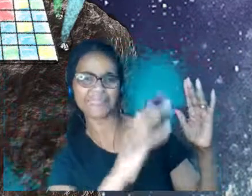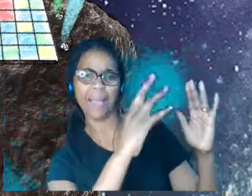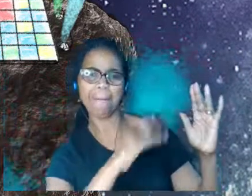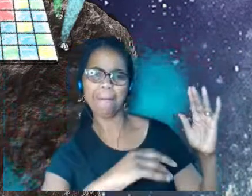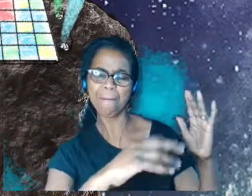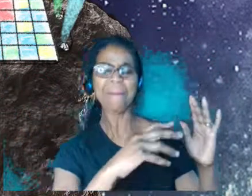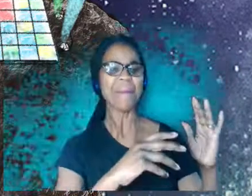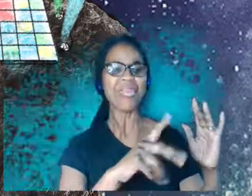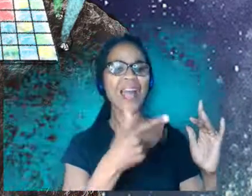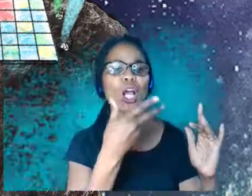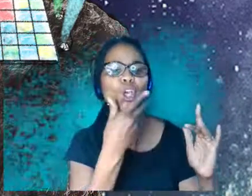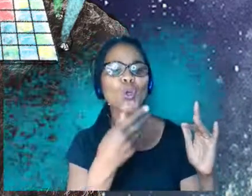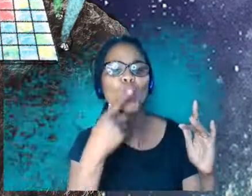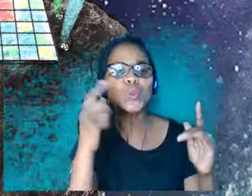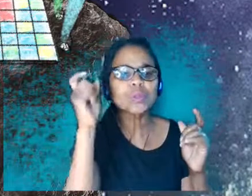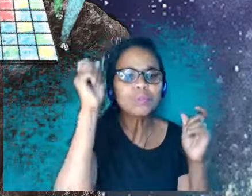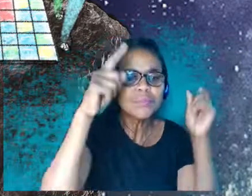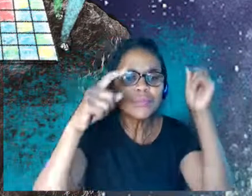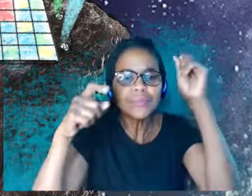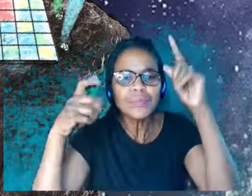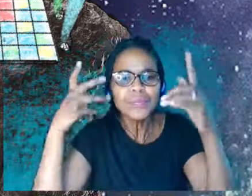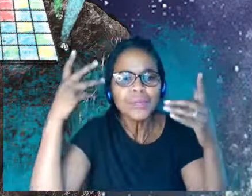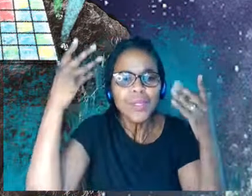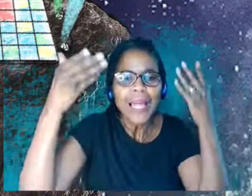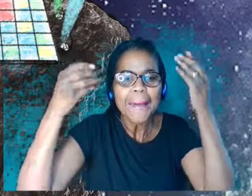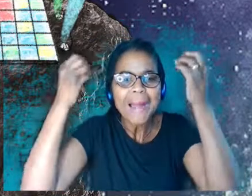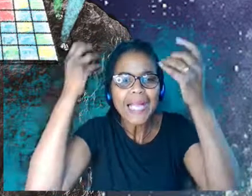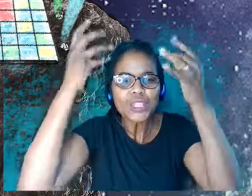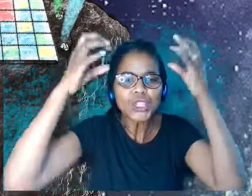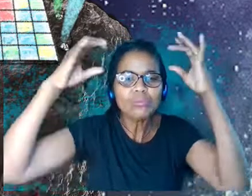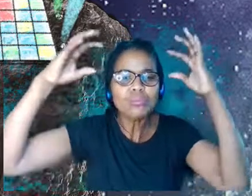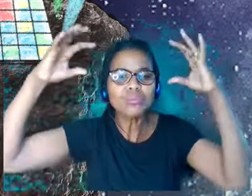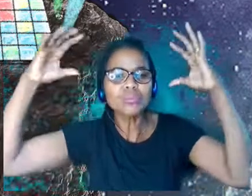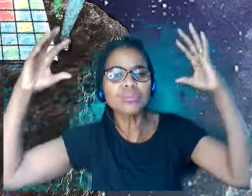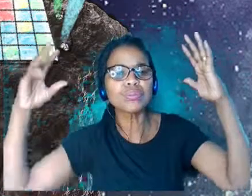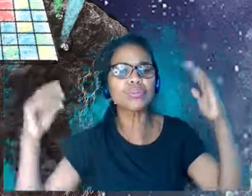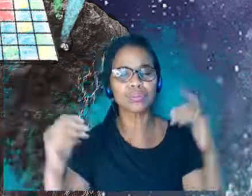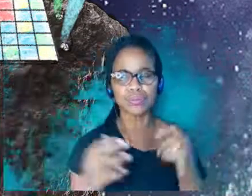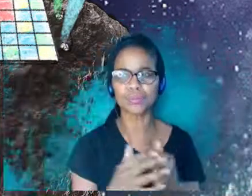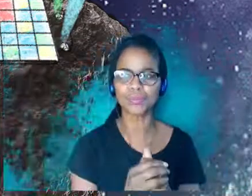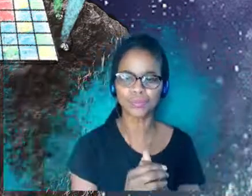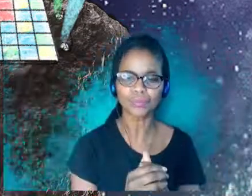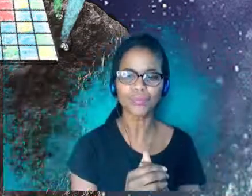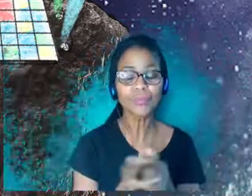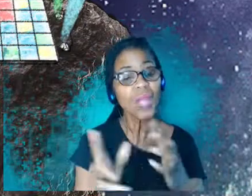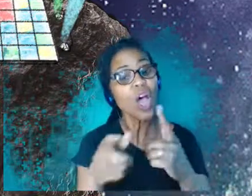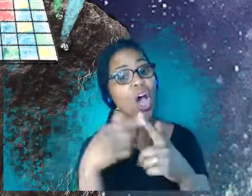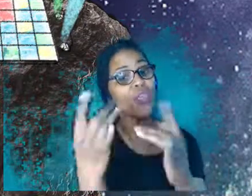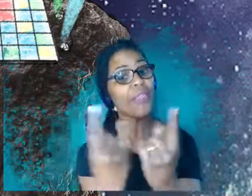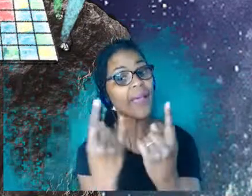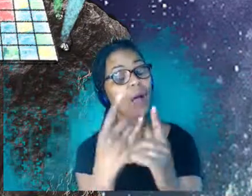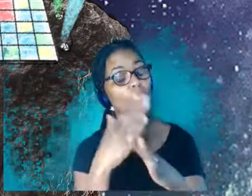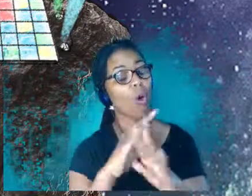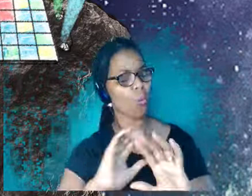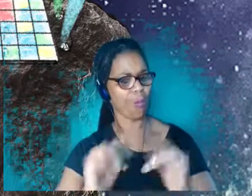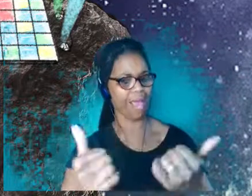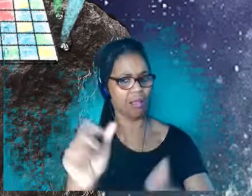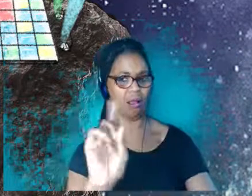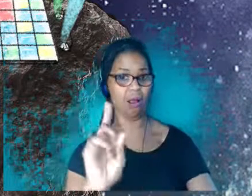of just just allowing yourself to imagine. And then the other thing I think, well, the thing that's really worked for me is this team,